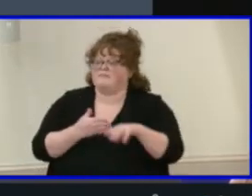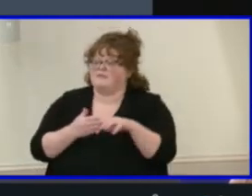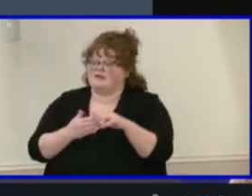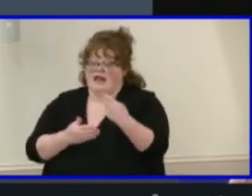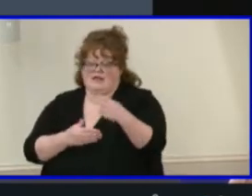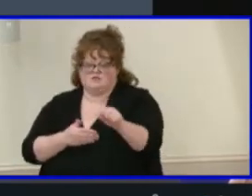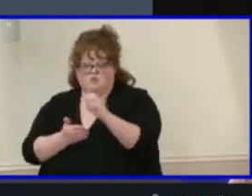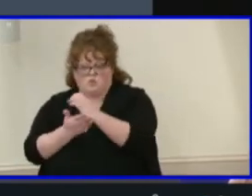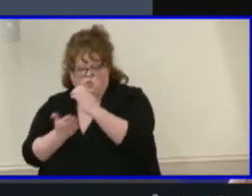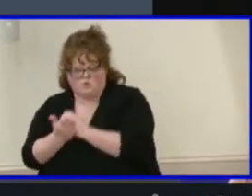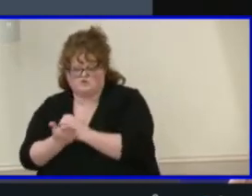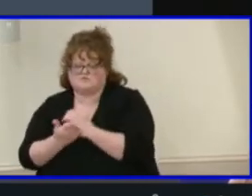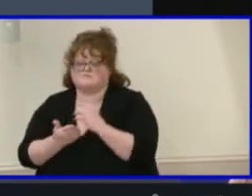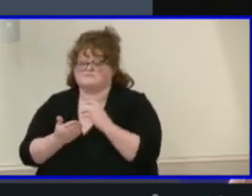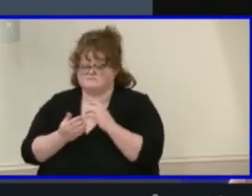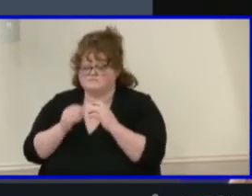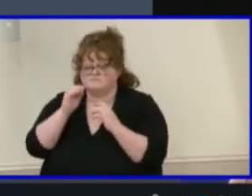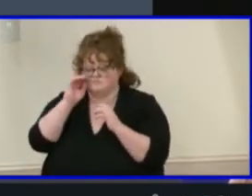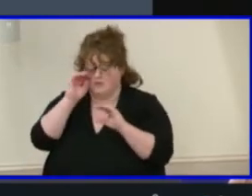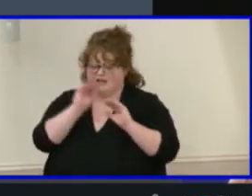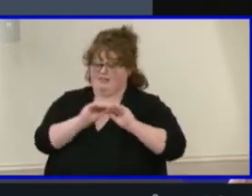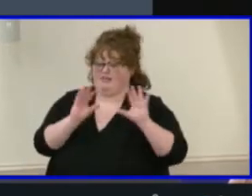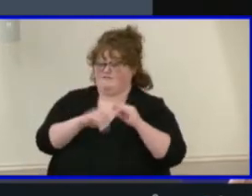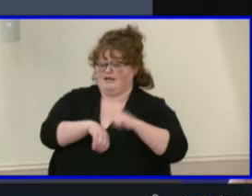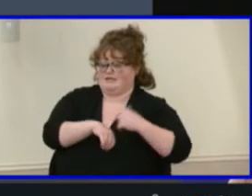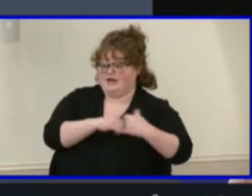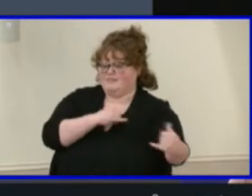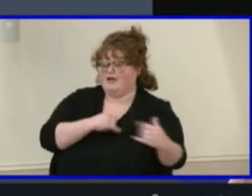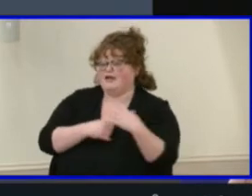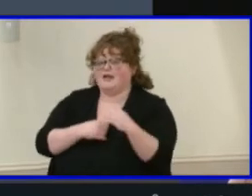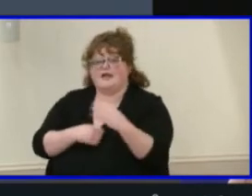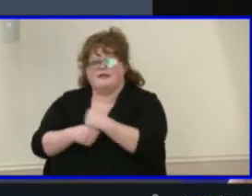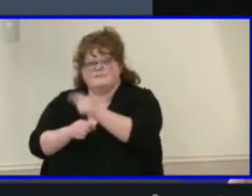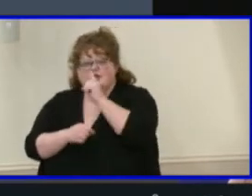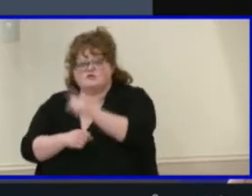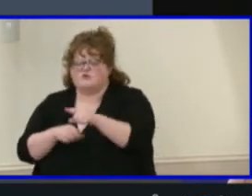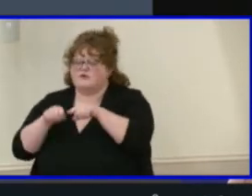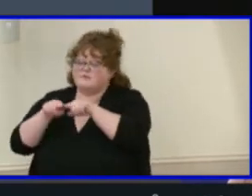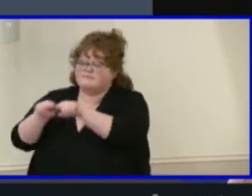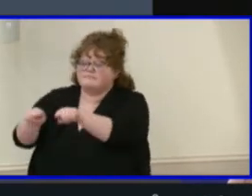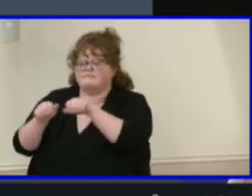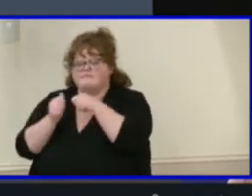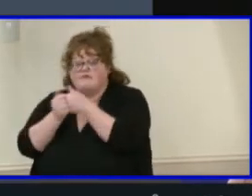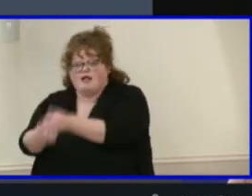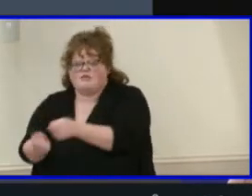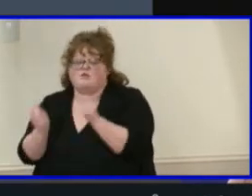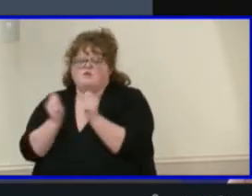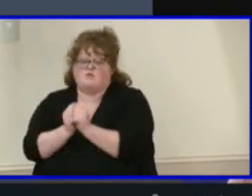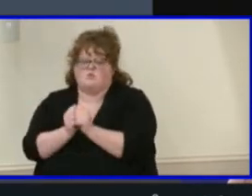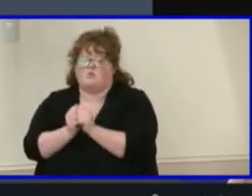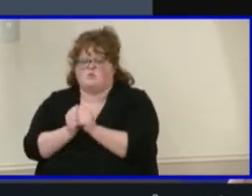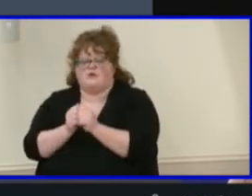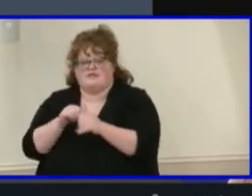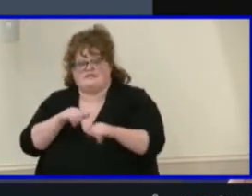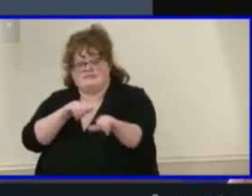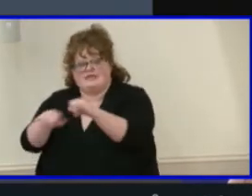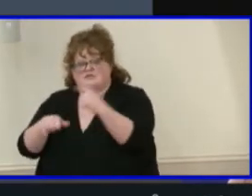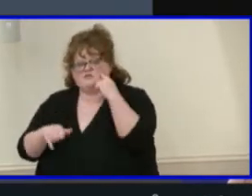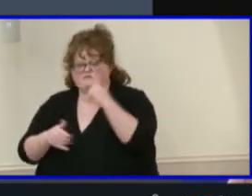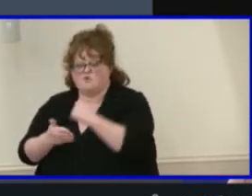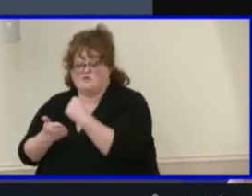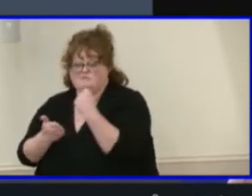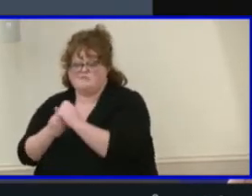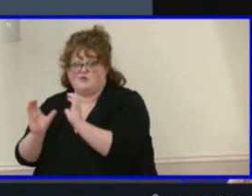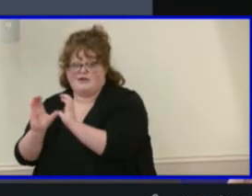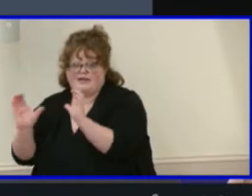clarify the process and timeline, ensuring compliance with the standards of accreditation when awarding standard units of credit. The section